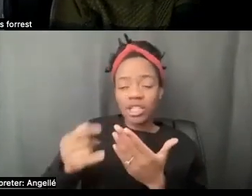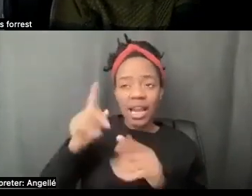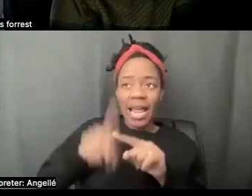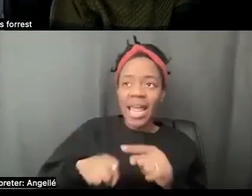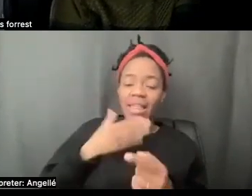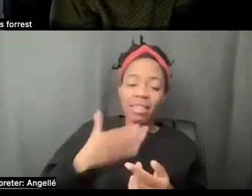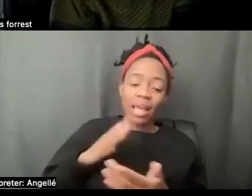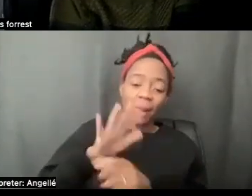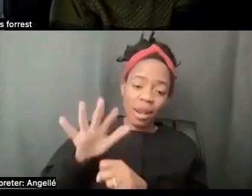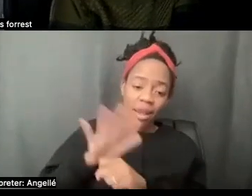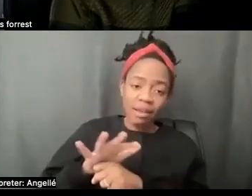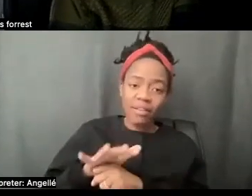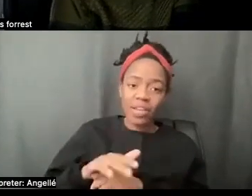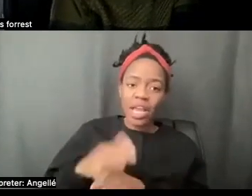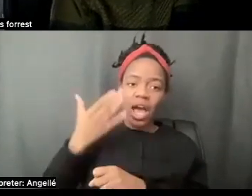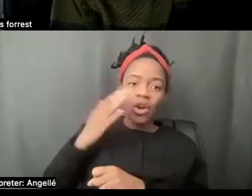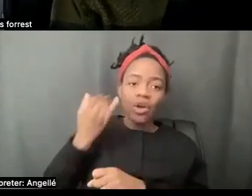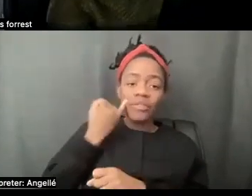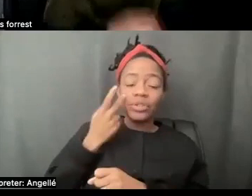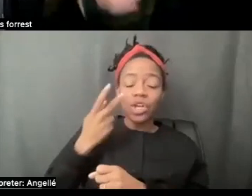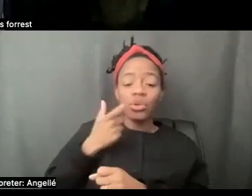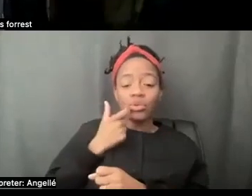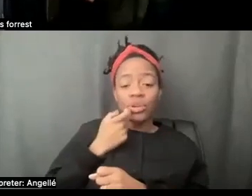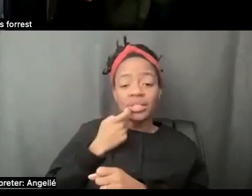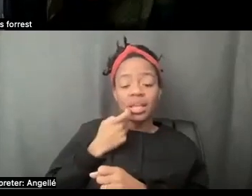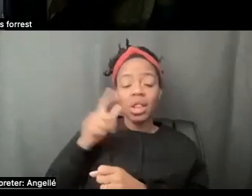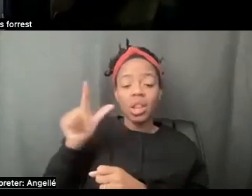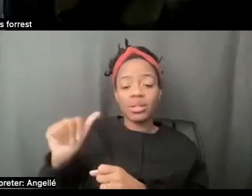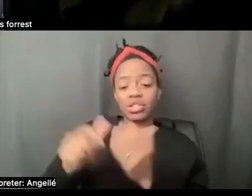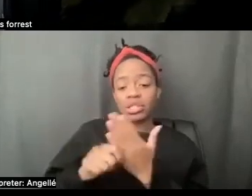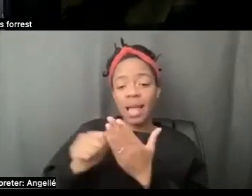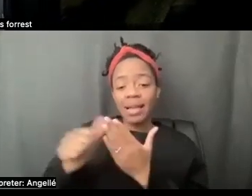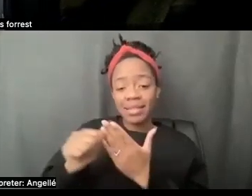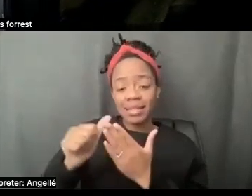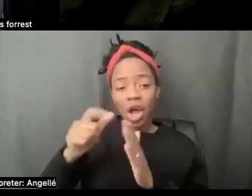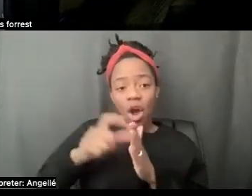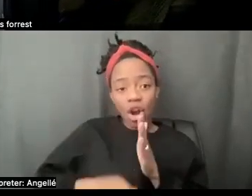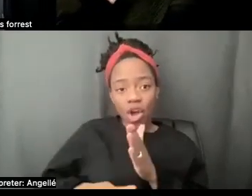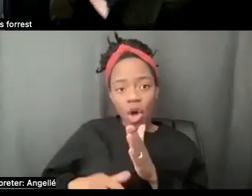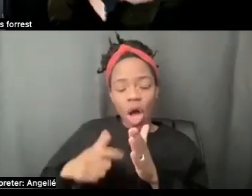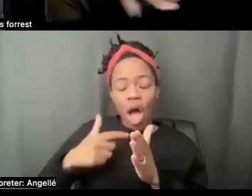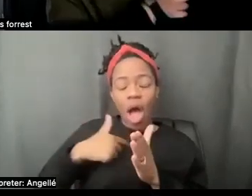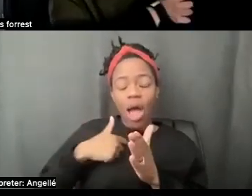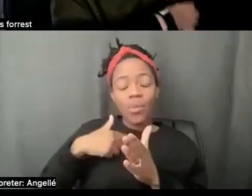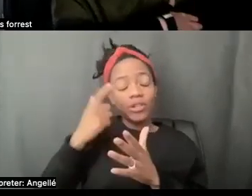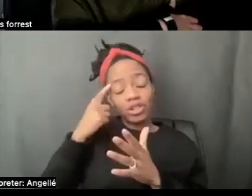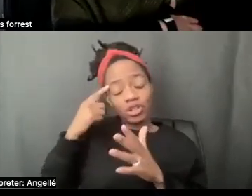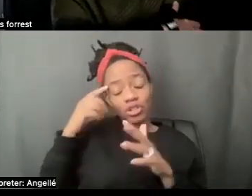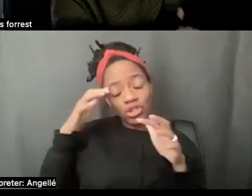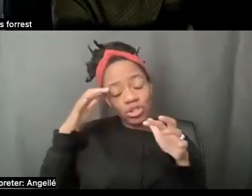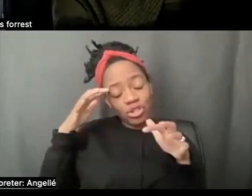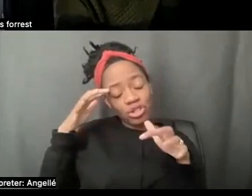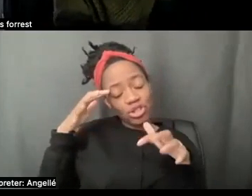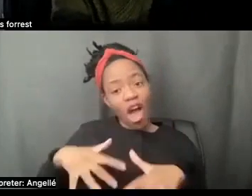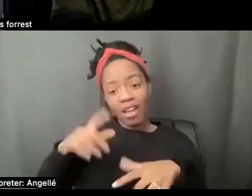And I don't know if you saw the recent Los Angeles Magazine article. I about fell out of my chair when I read that. I could not